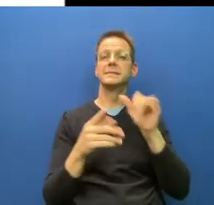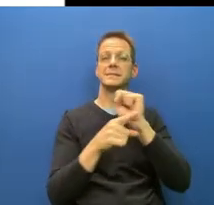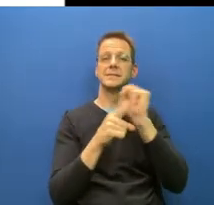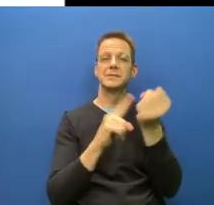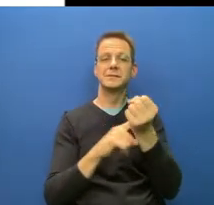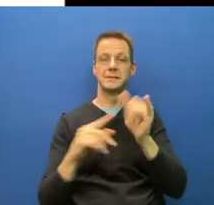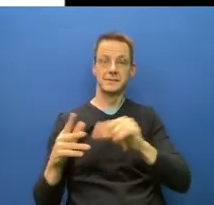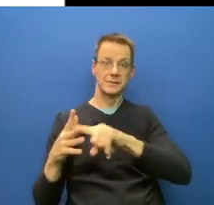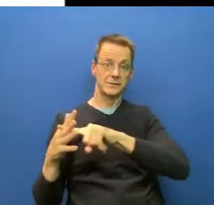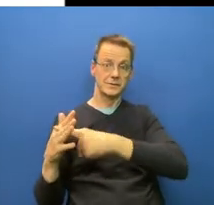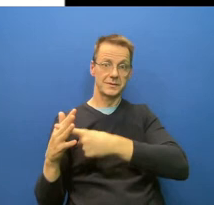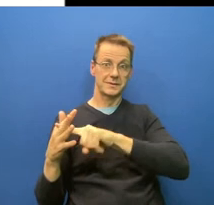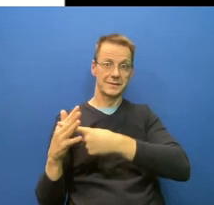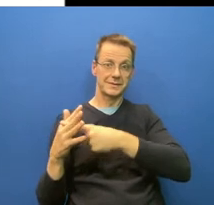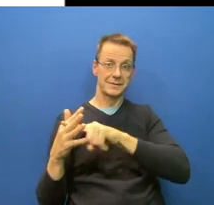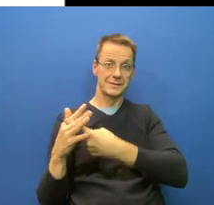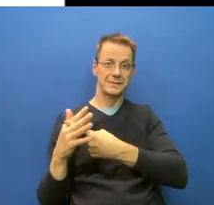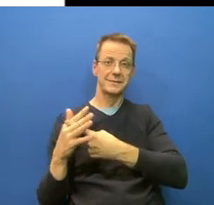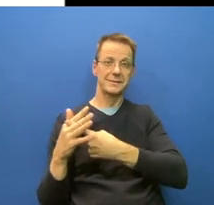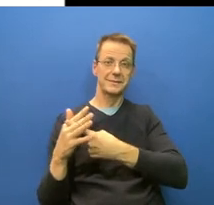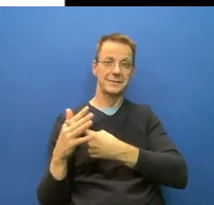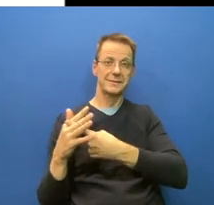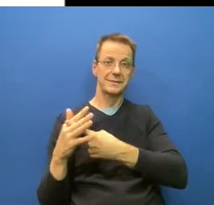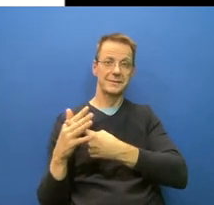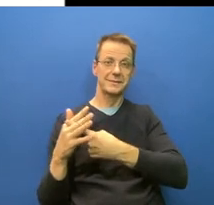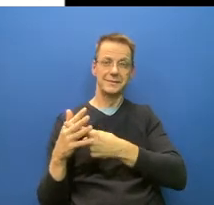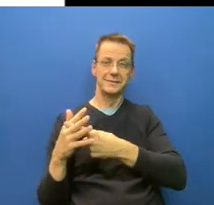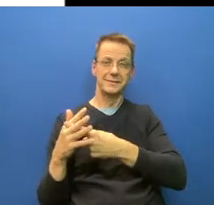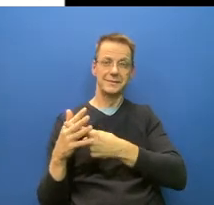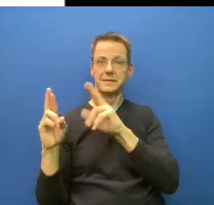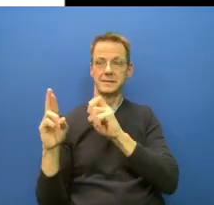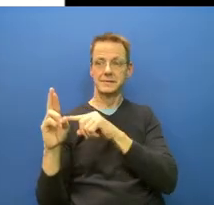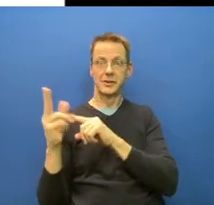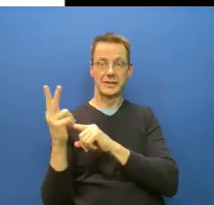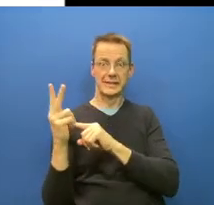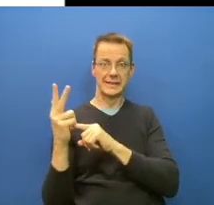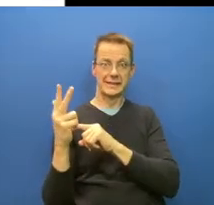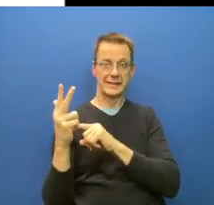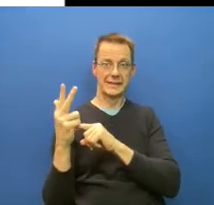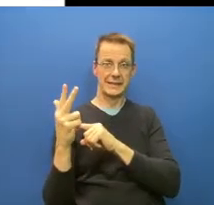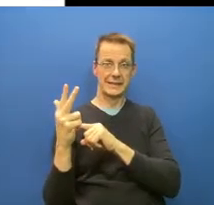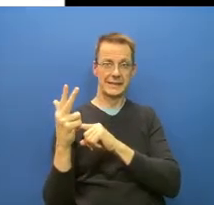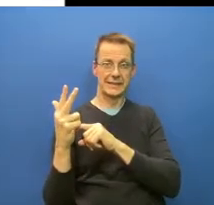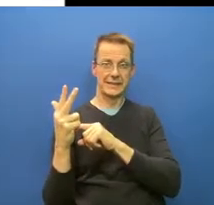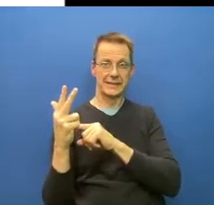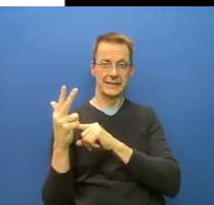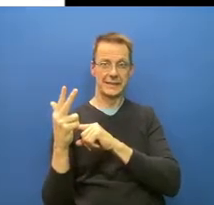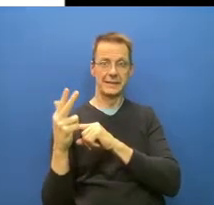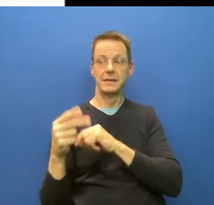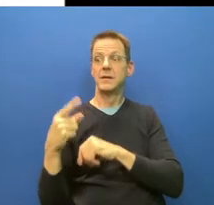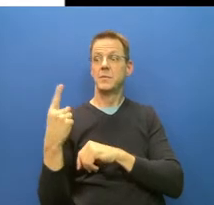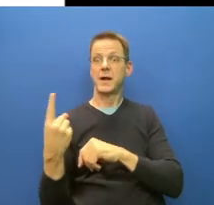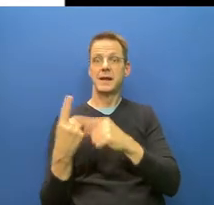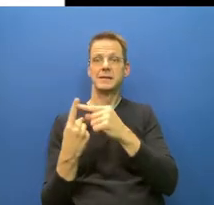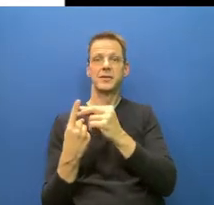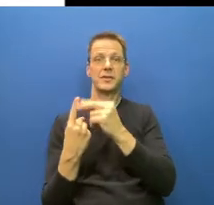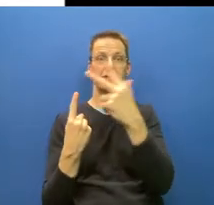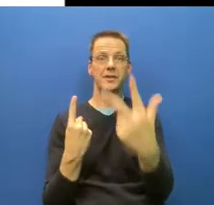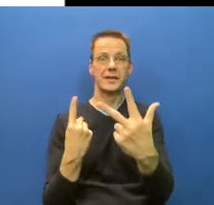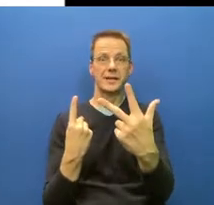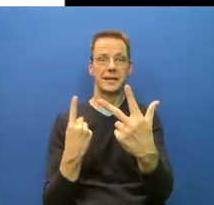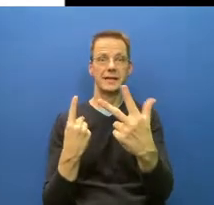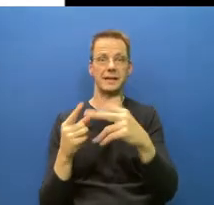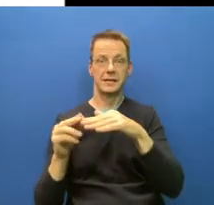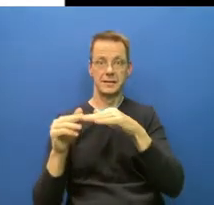we could get to our below one. So decline in the, in the spread with vaccines only,